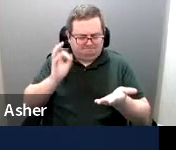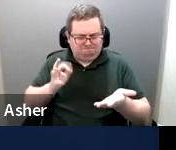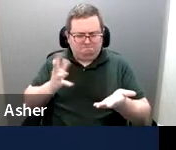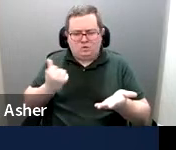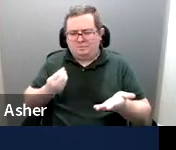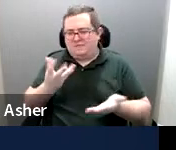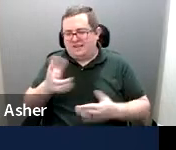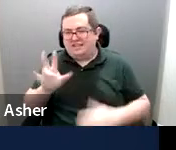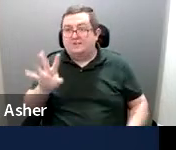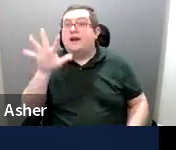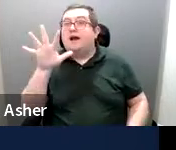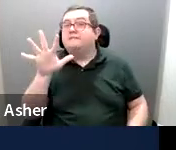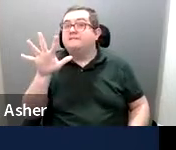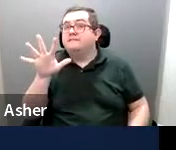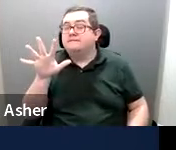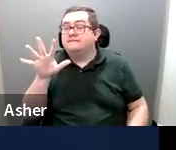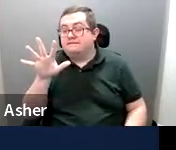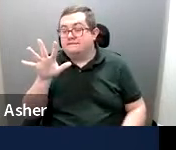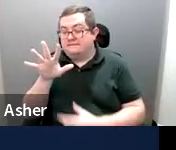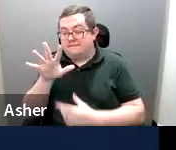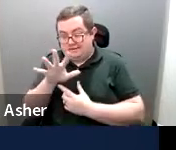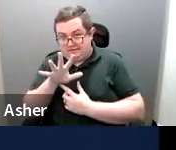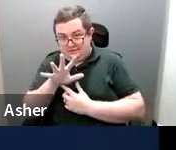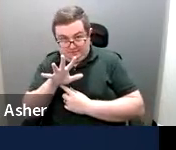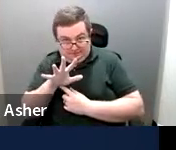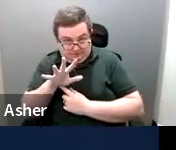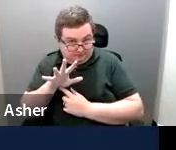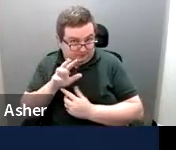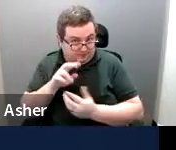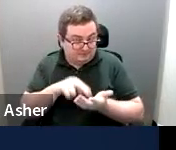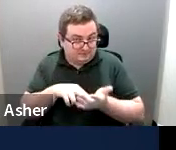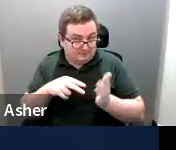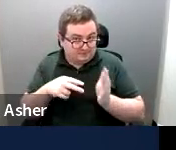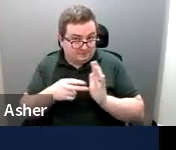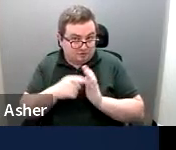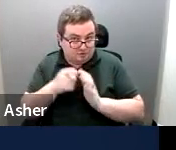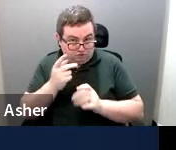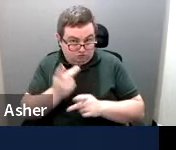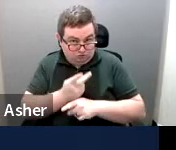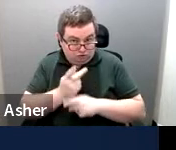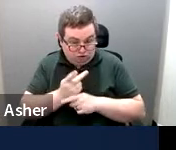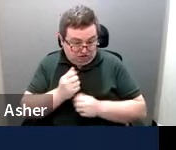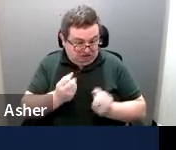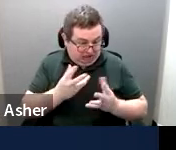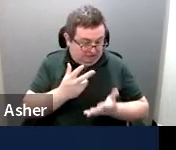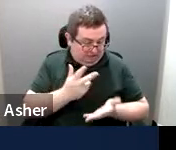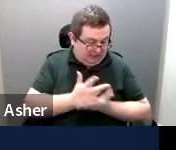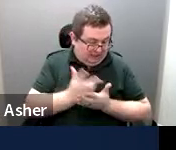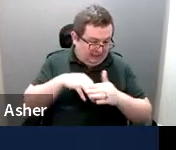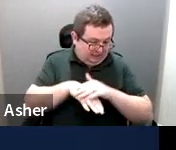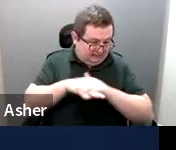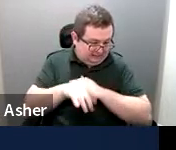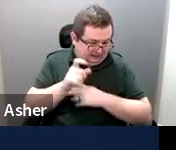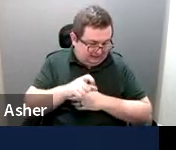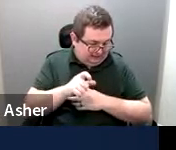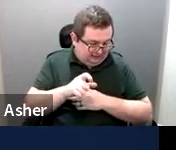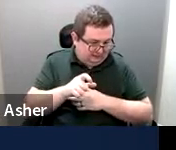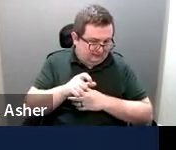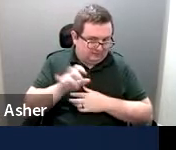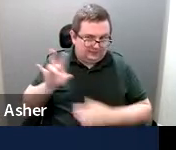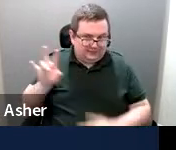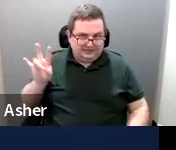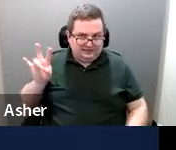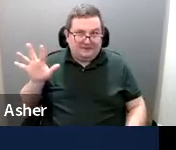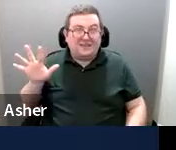provide 75, the, the, the, the thing that you're going to use to figure out how many accessible spaces you need is